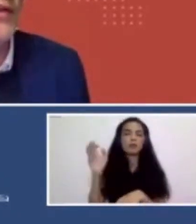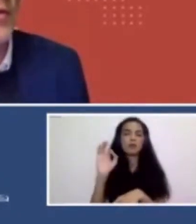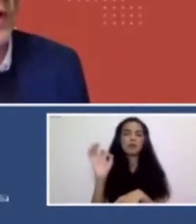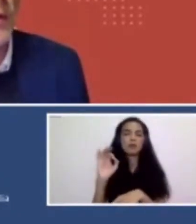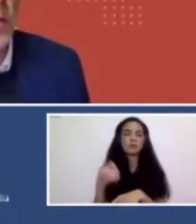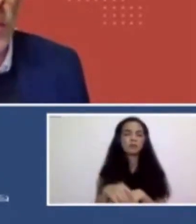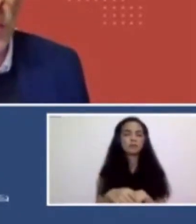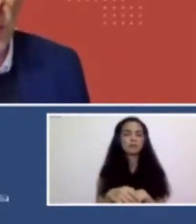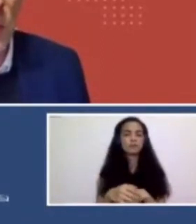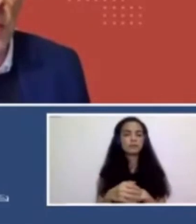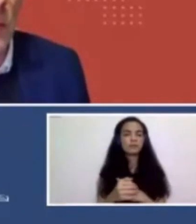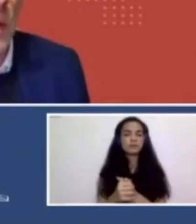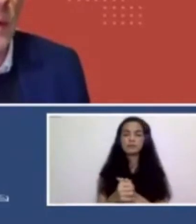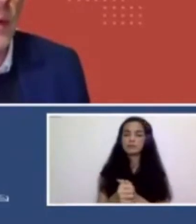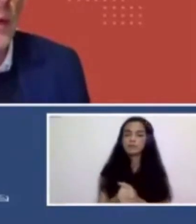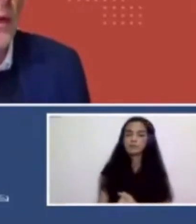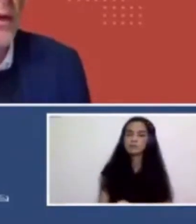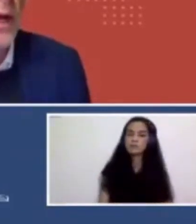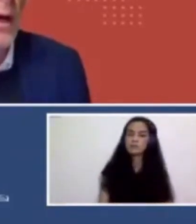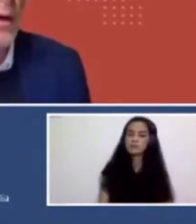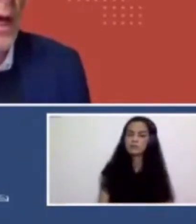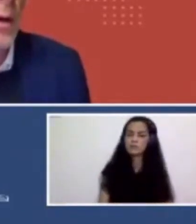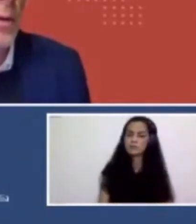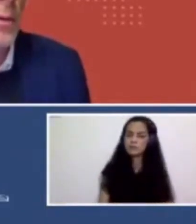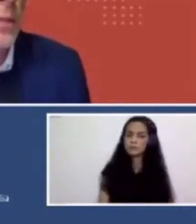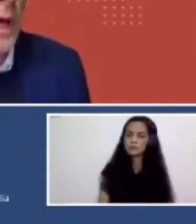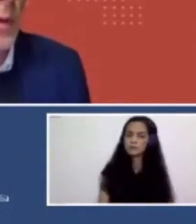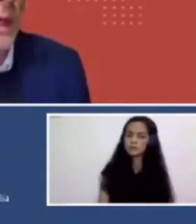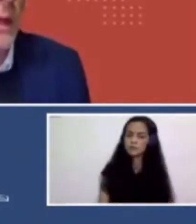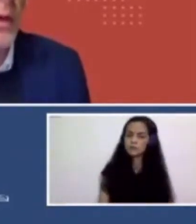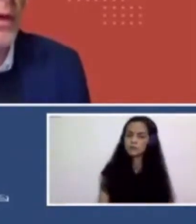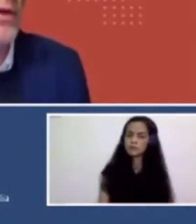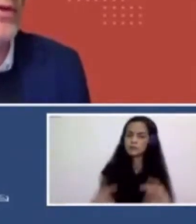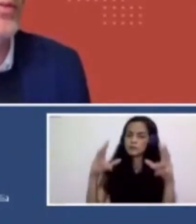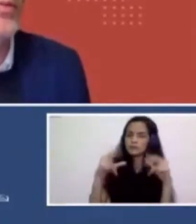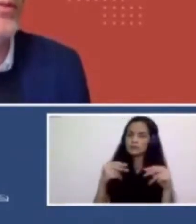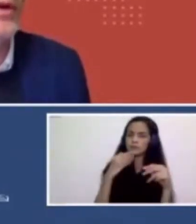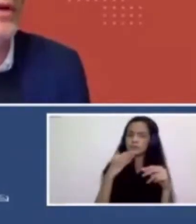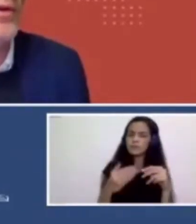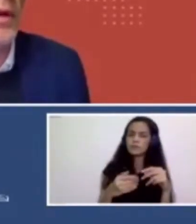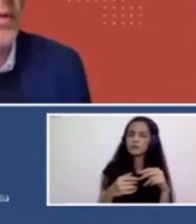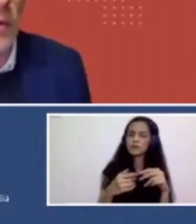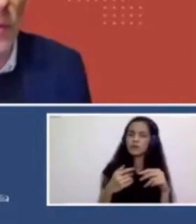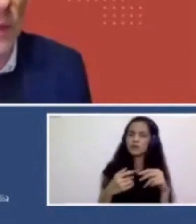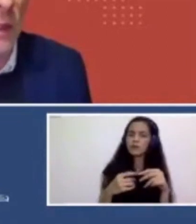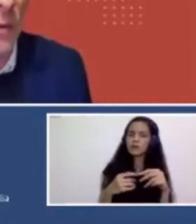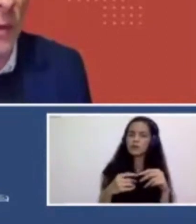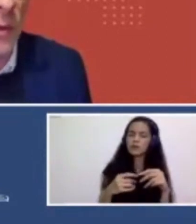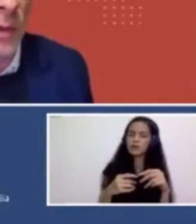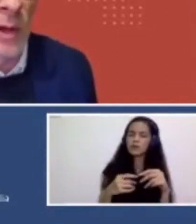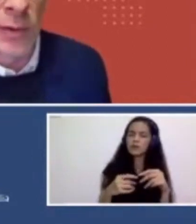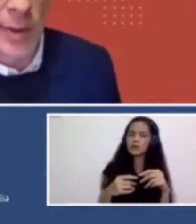may, I... I think that was one of the questions, Agung, around, you know, how, how we get it, whether you just, you know, you are commissioned